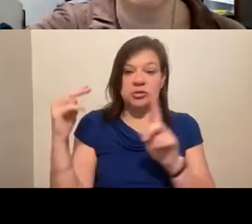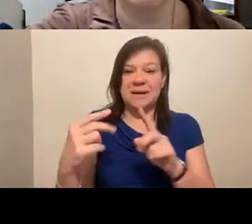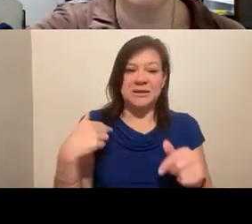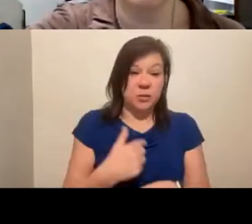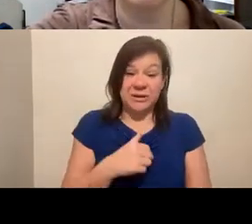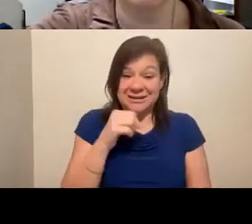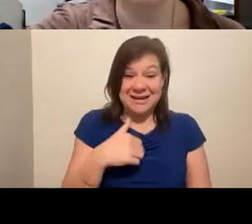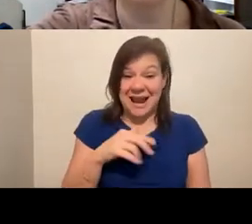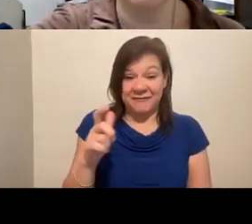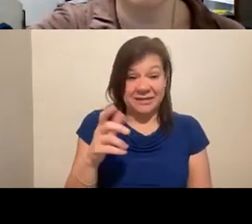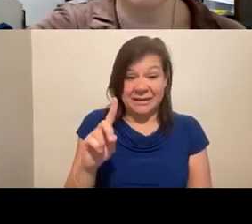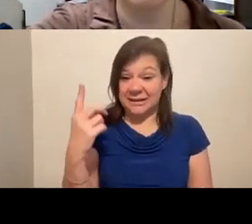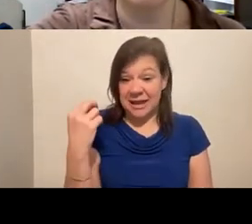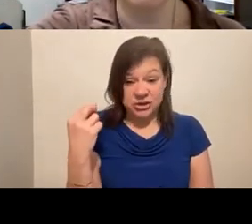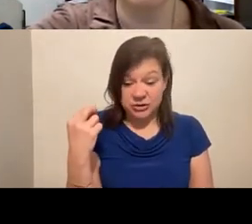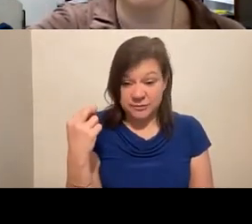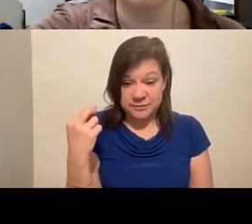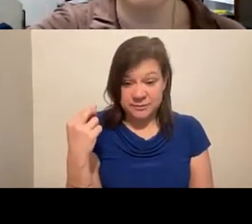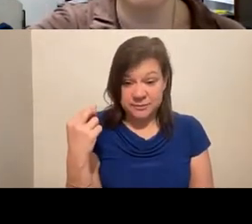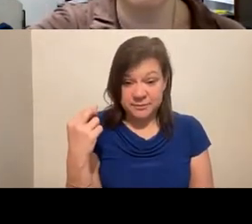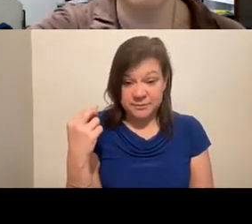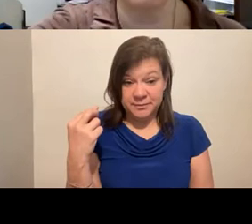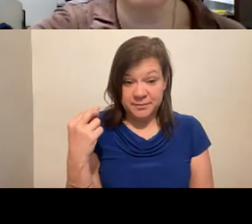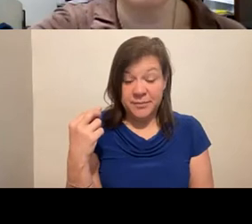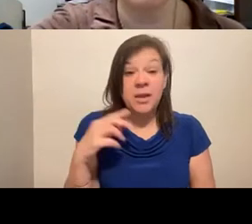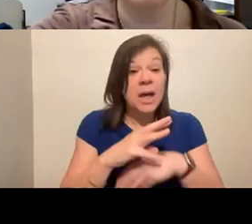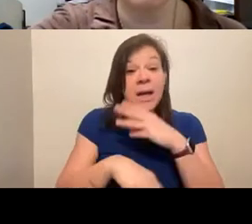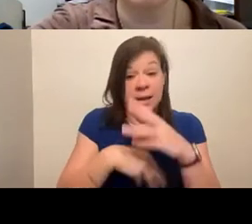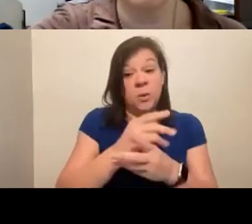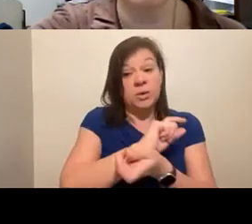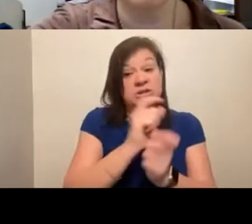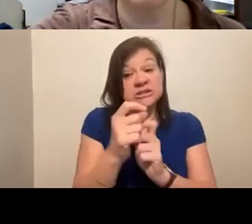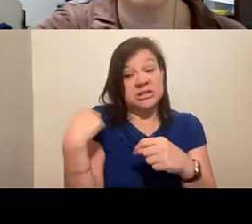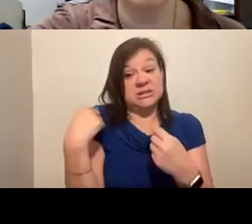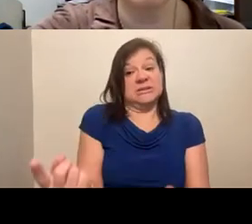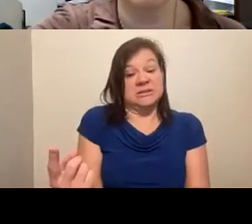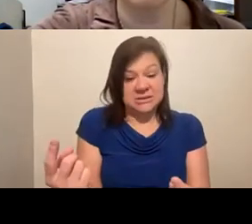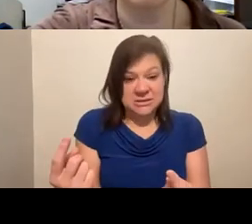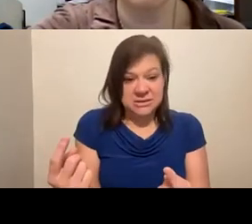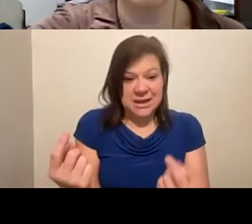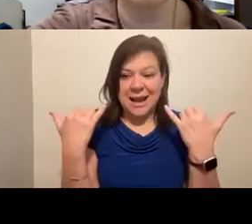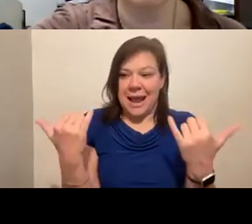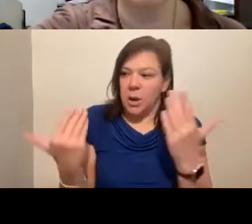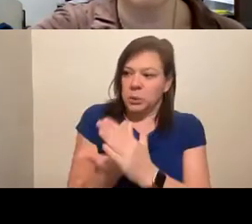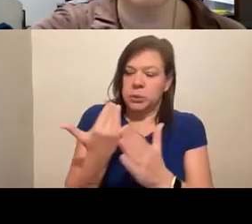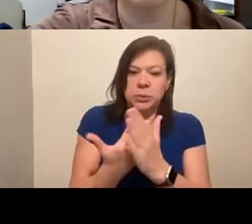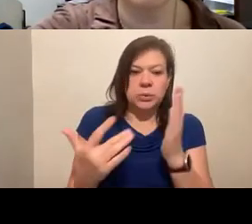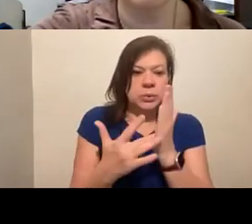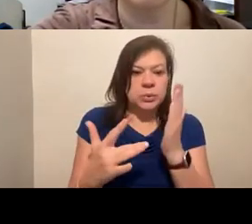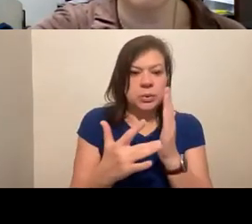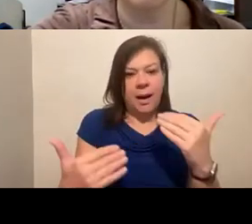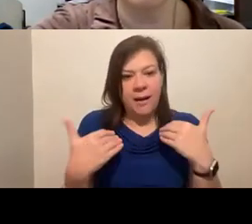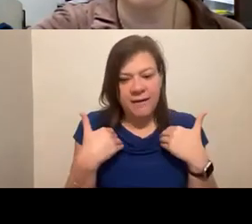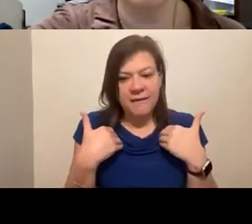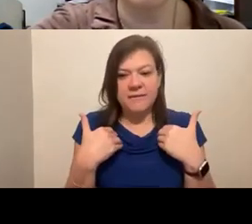last year. And our world has changed. And we have new technologies that are available